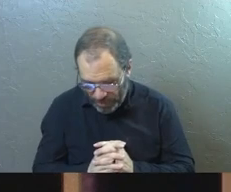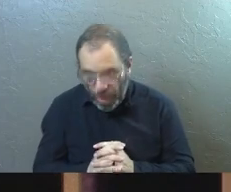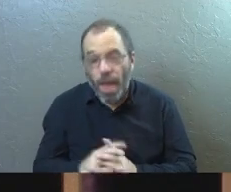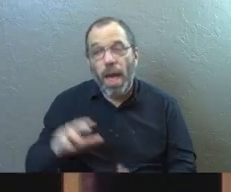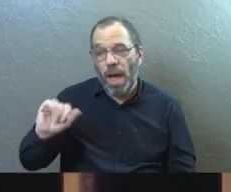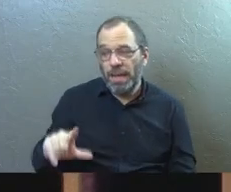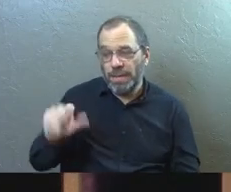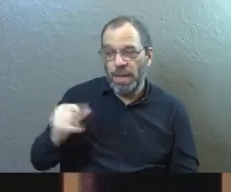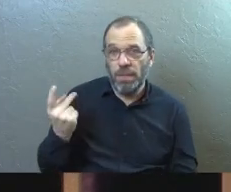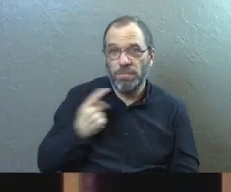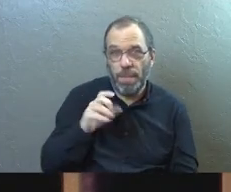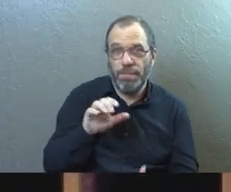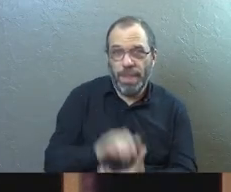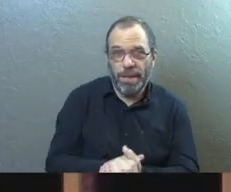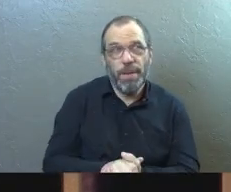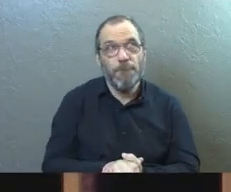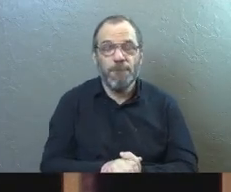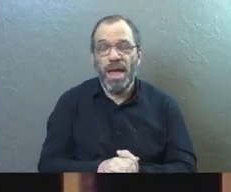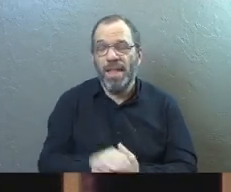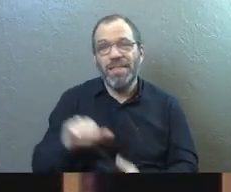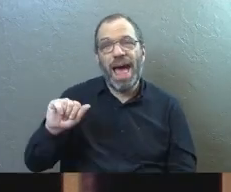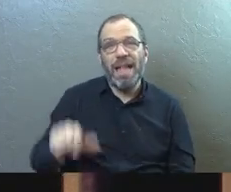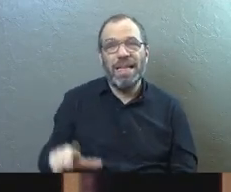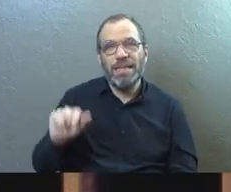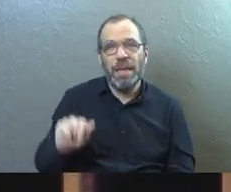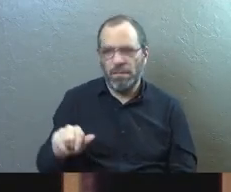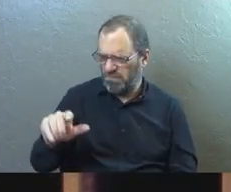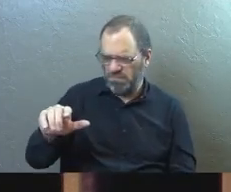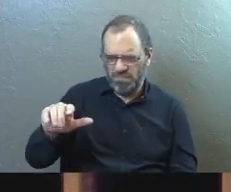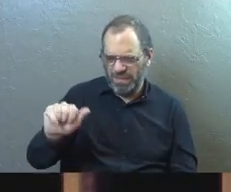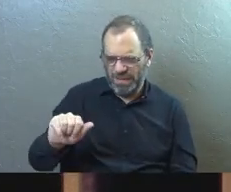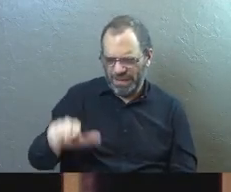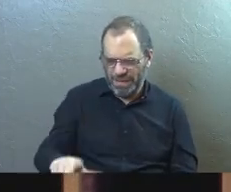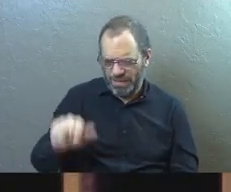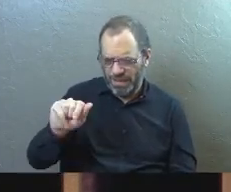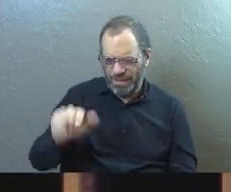In Linda and I's marriage, there are things that Linda wants me to do.